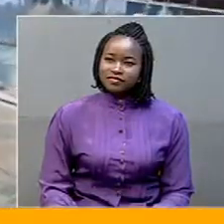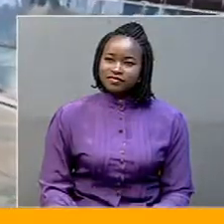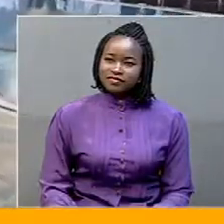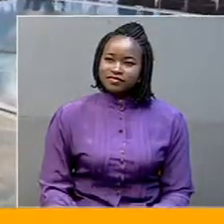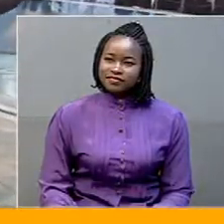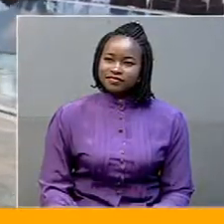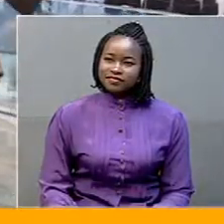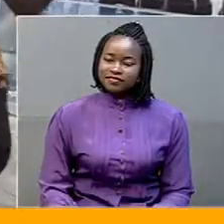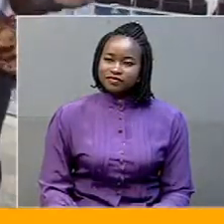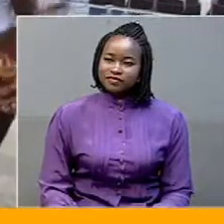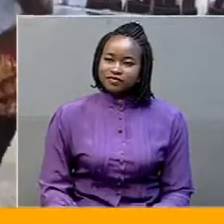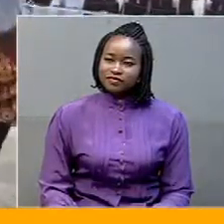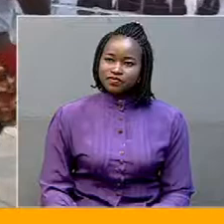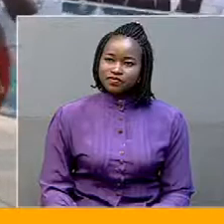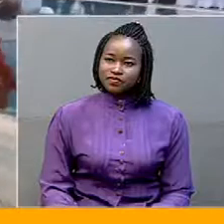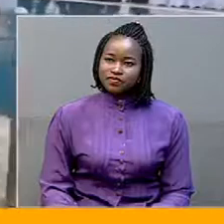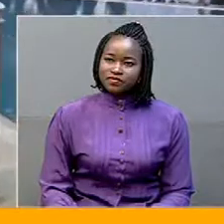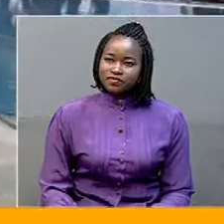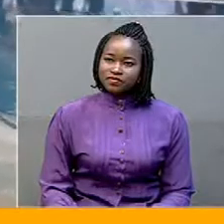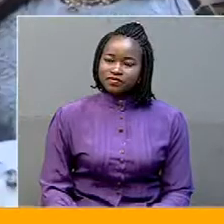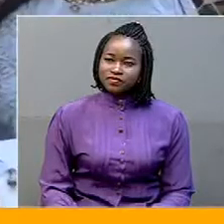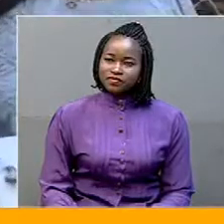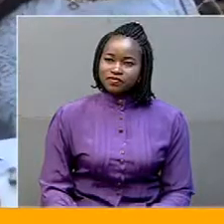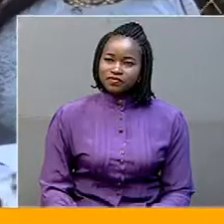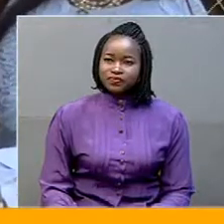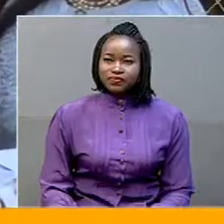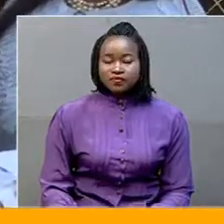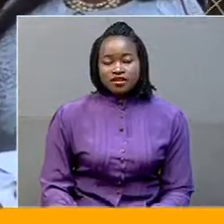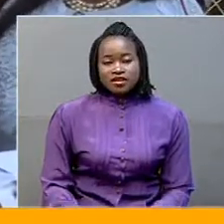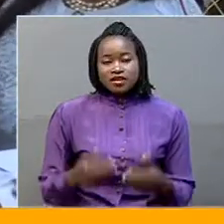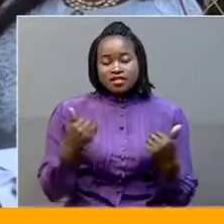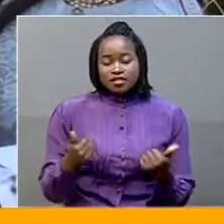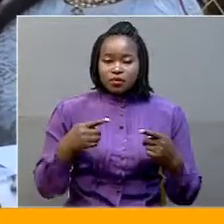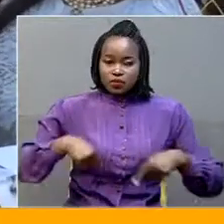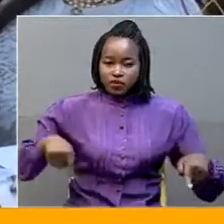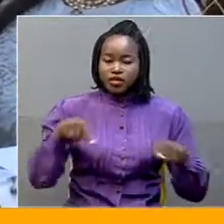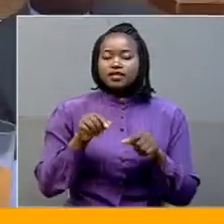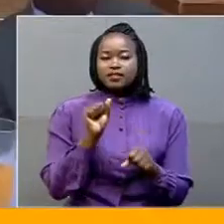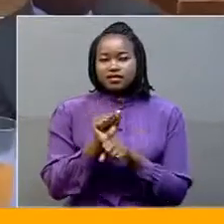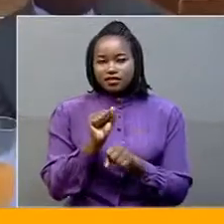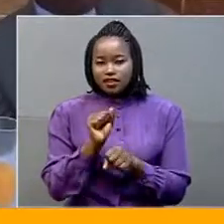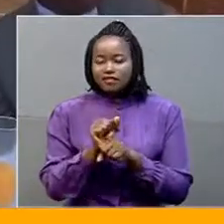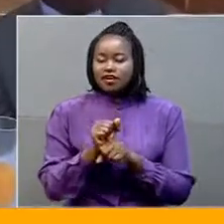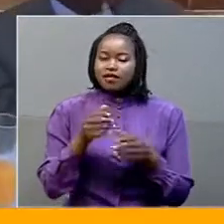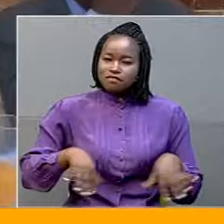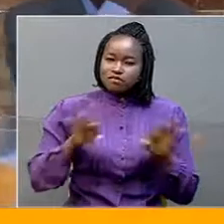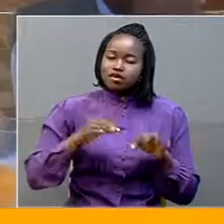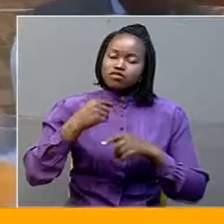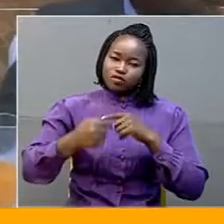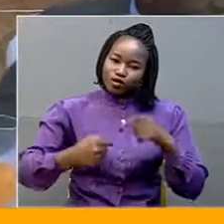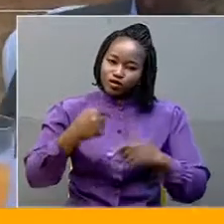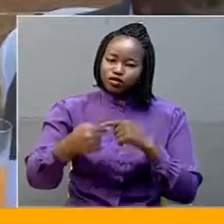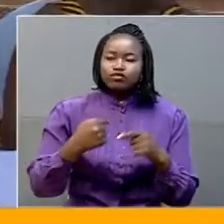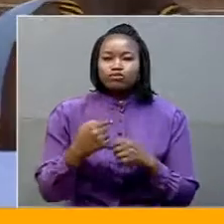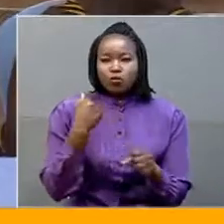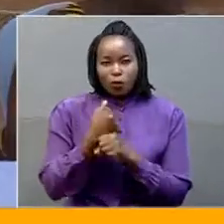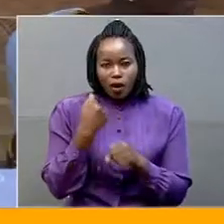Office of the Prime Minister has greatly improved. And that's called upon the staff of his office to continue working hard and aiming hard to achieve